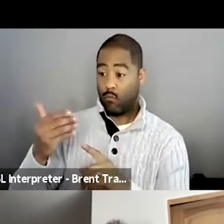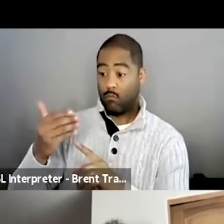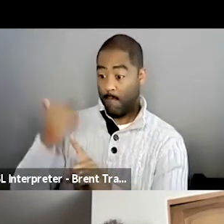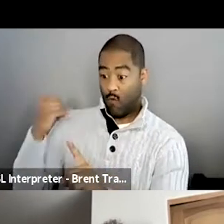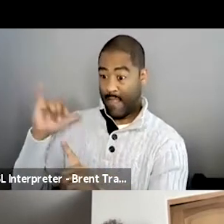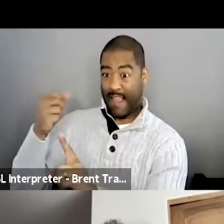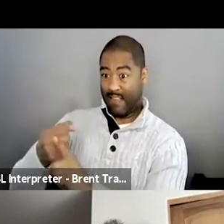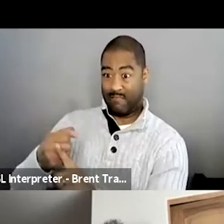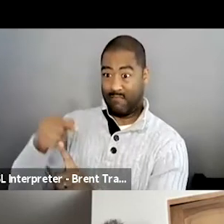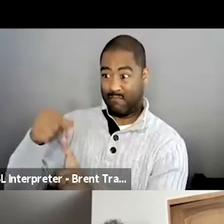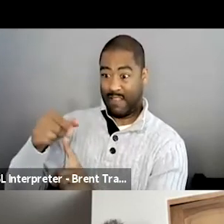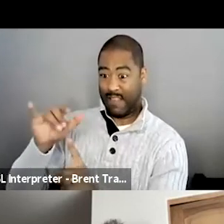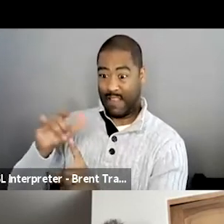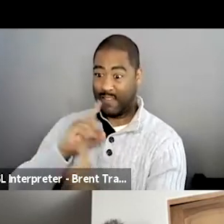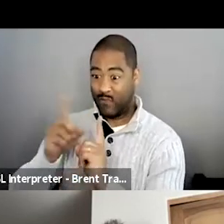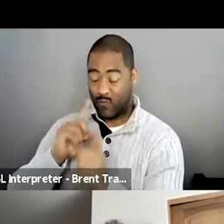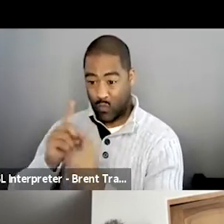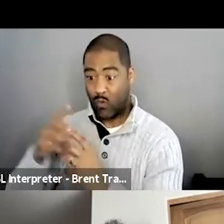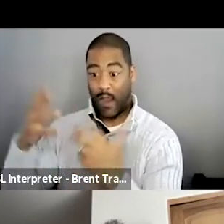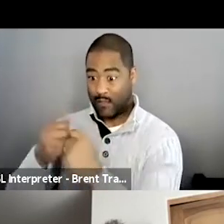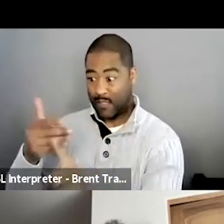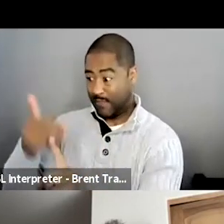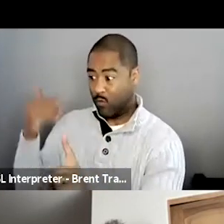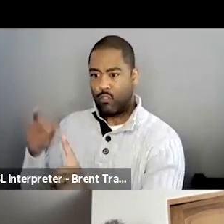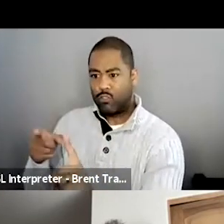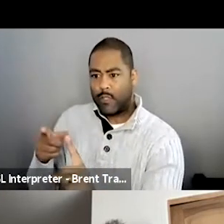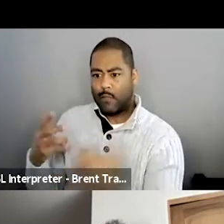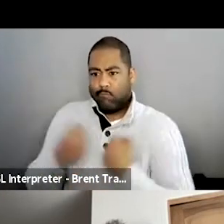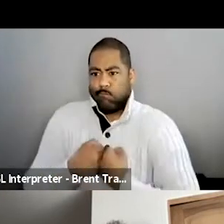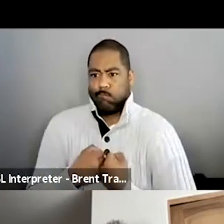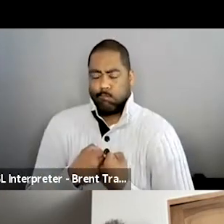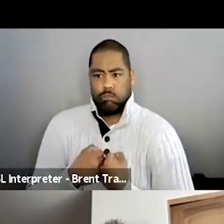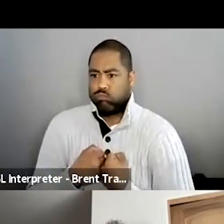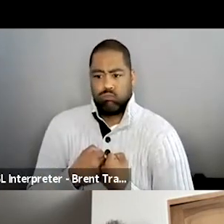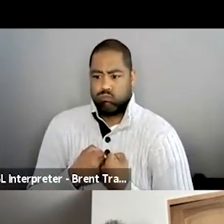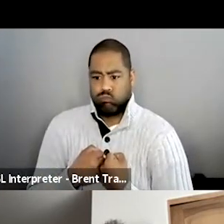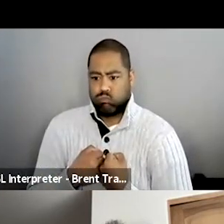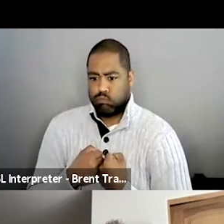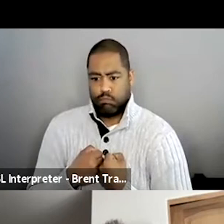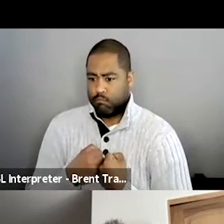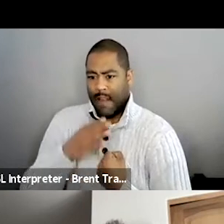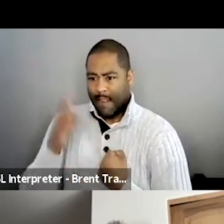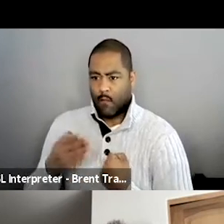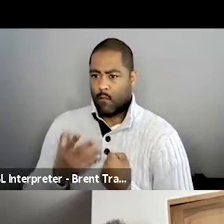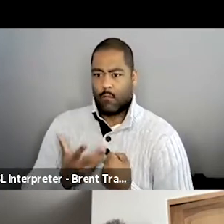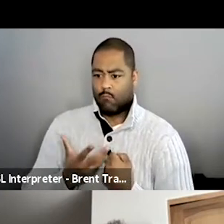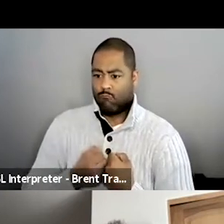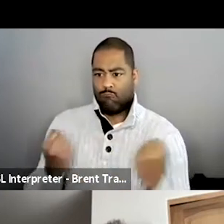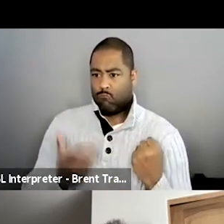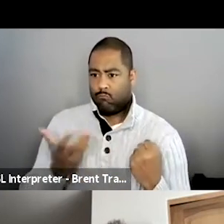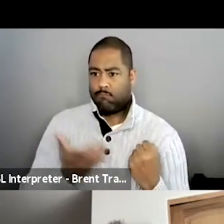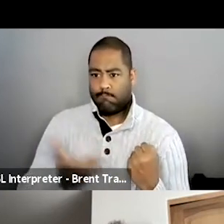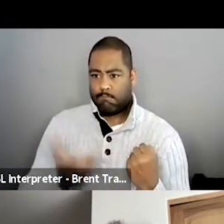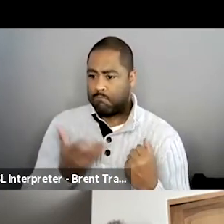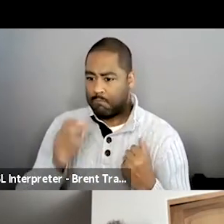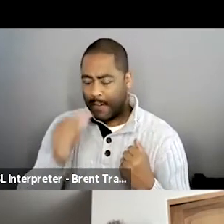because she had finally been put into such a vulnerable state physically that she was now just sort of leaking out